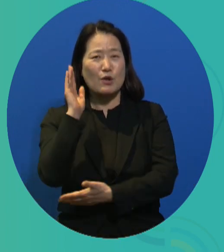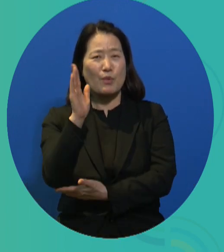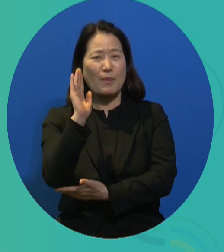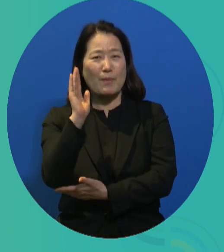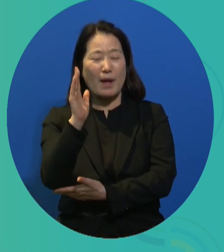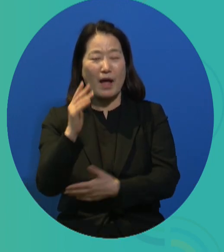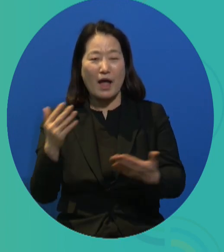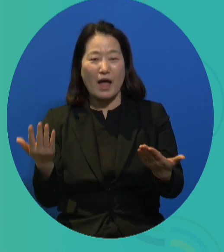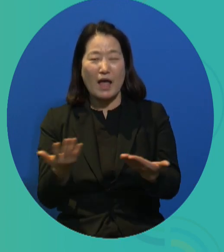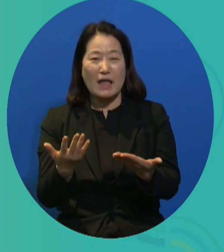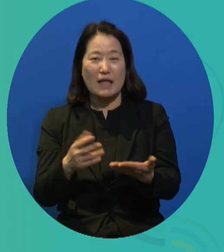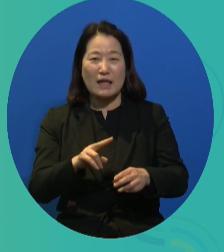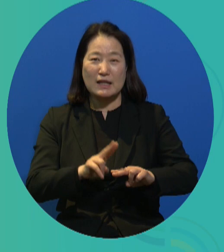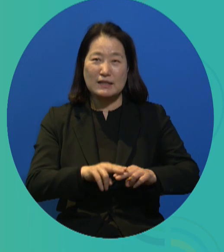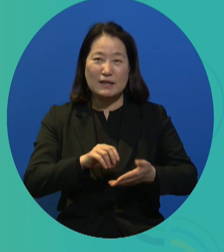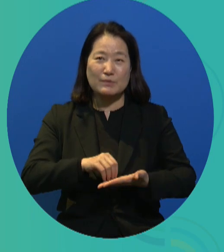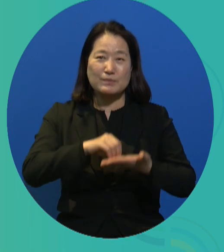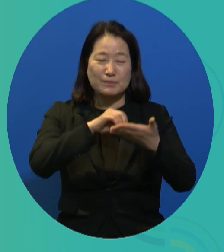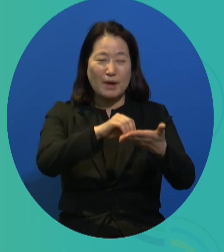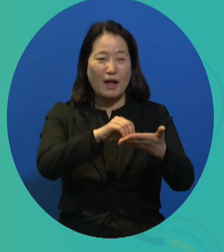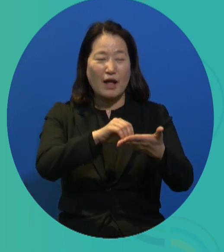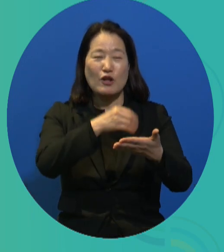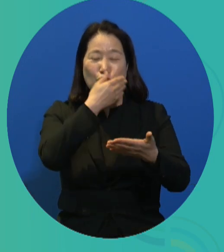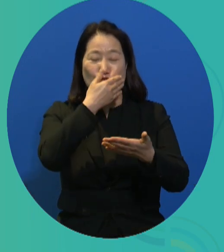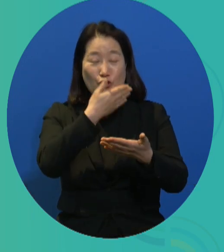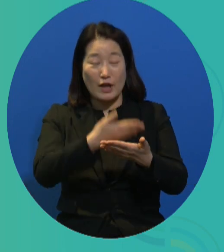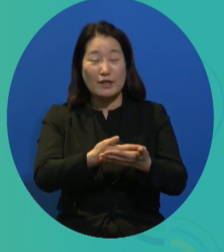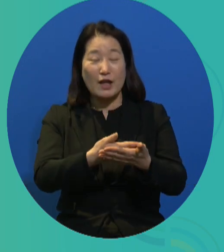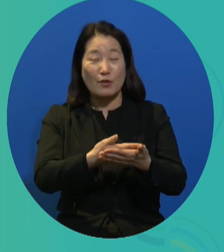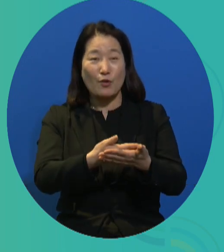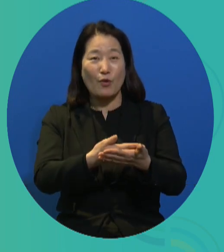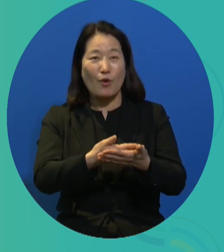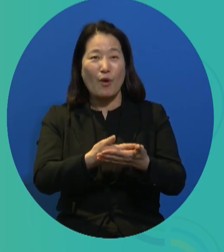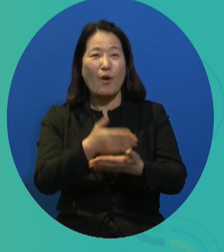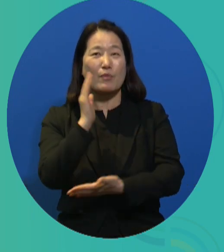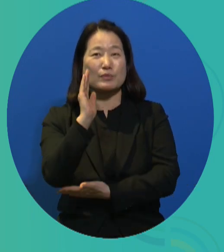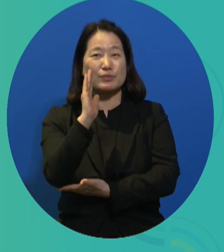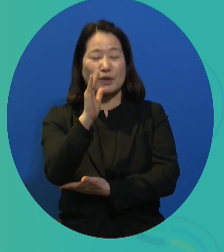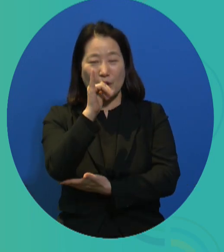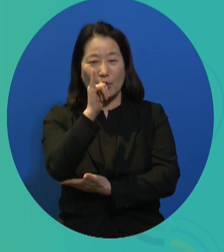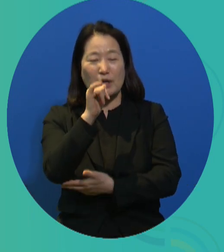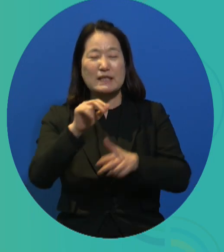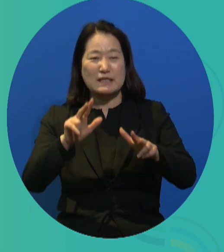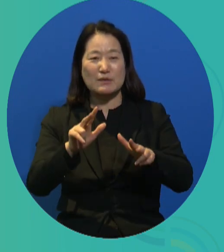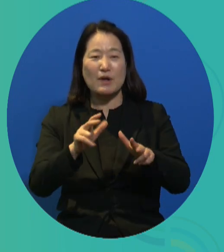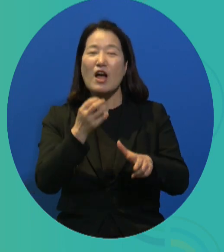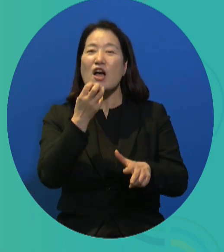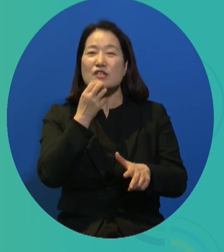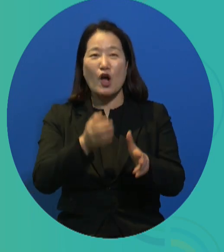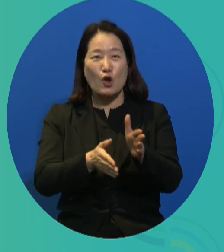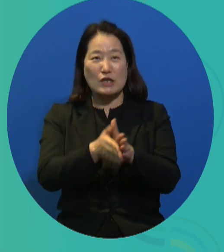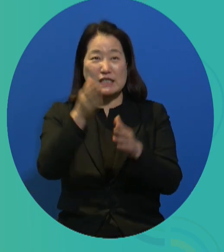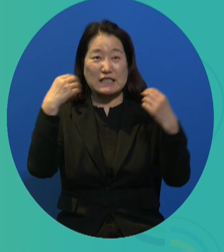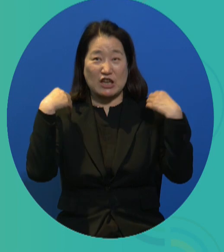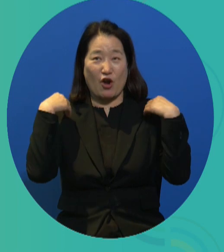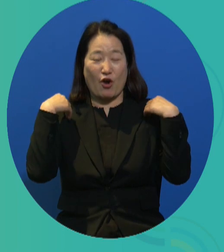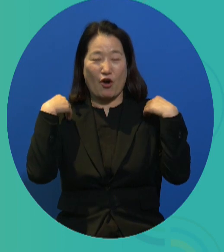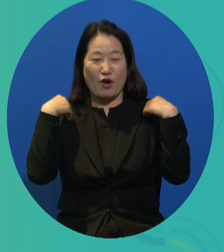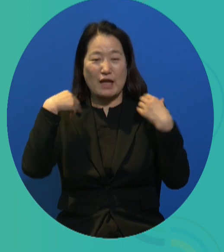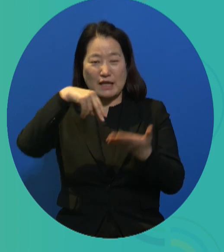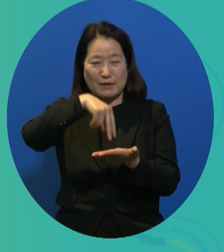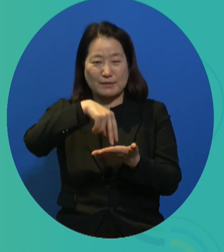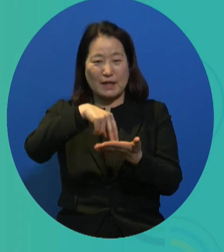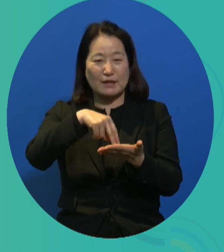about the need for jobs and how we must expand these jobs going forward. So now we'd like to hear the position of the Seoul government.